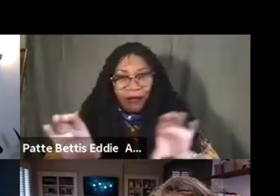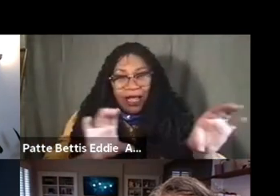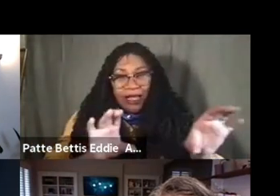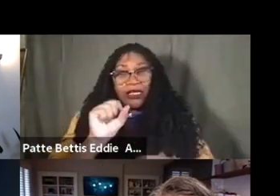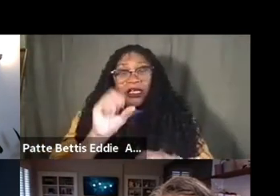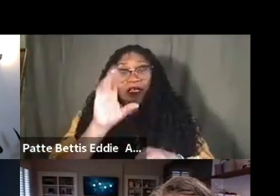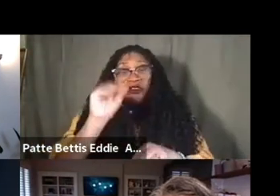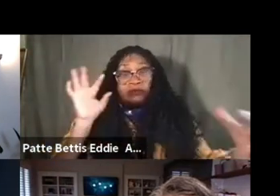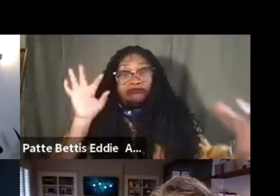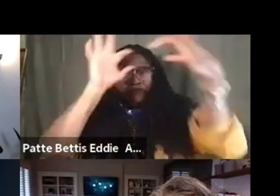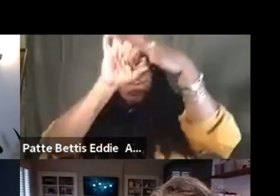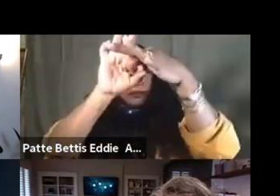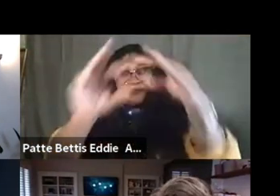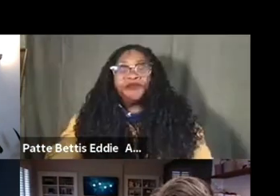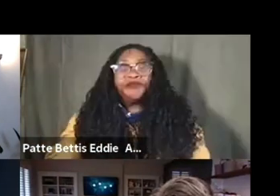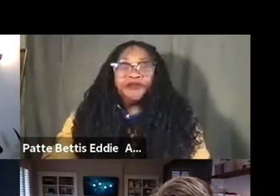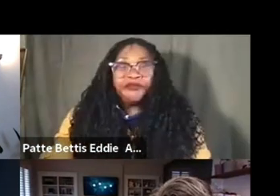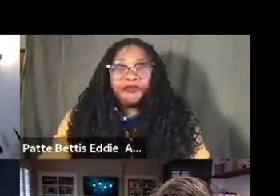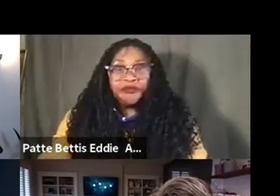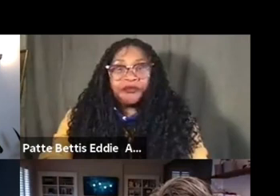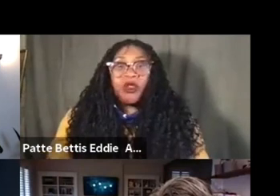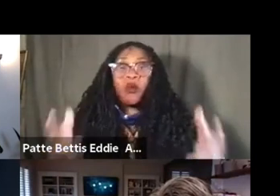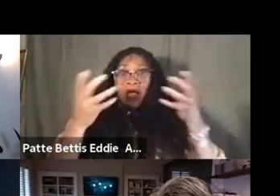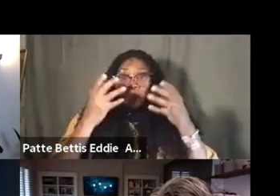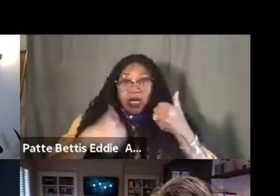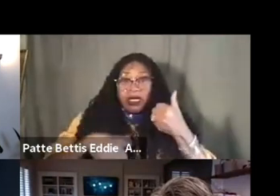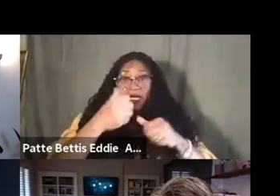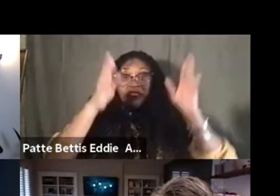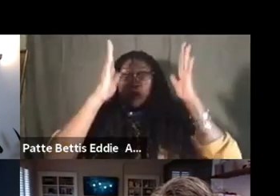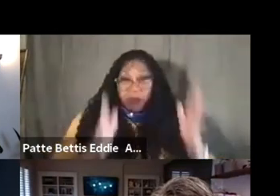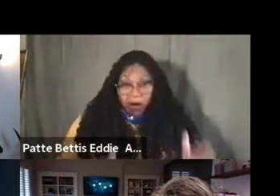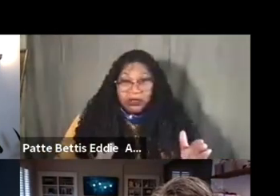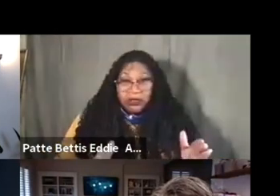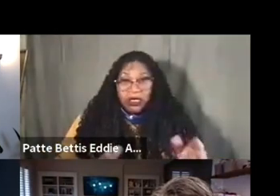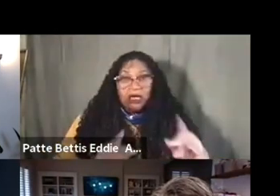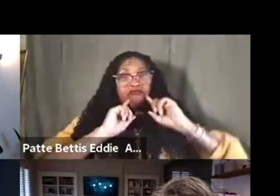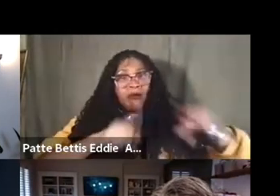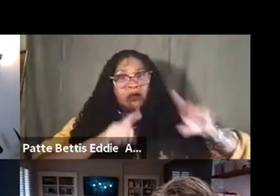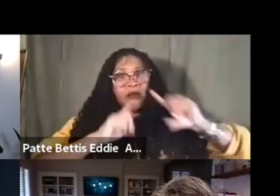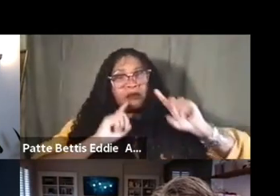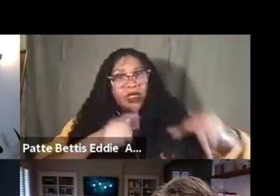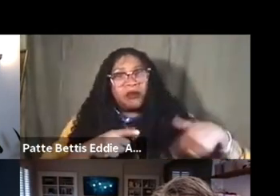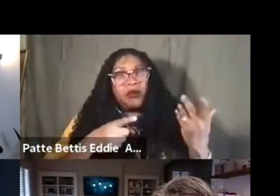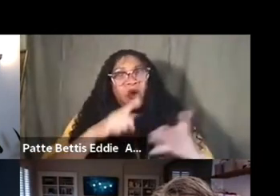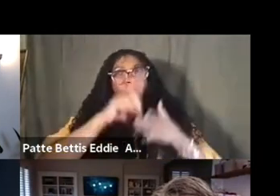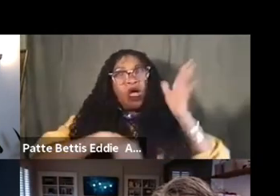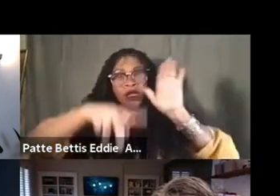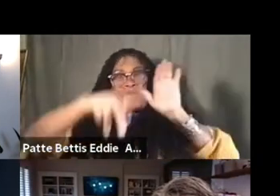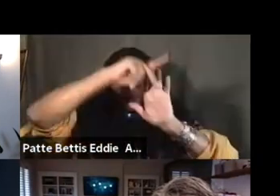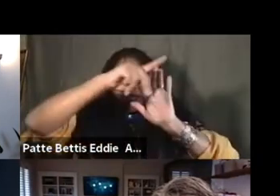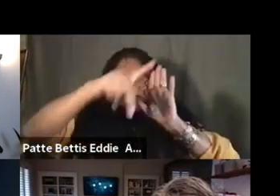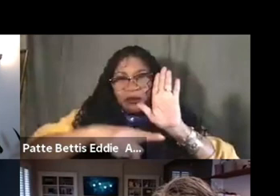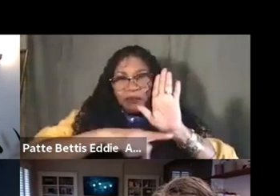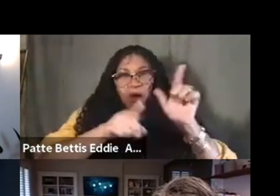that end, what we'd like to ask each of our panelists to respond to is what principles, what